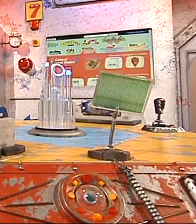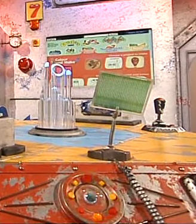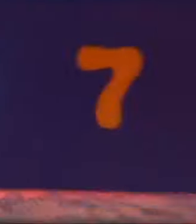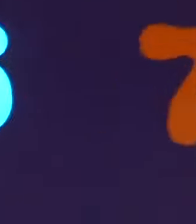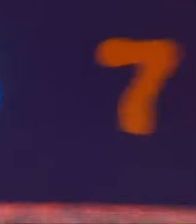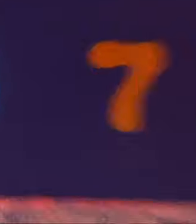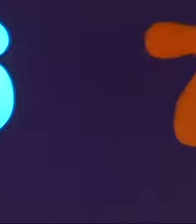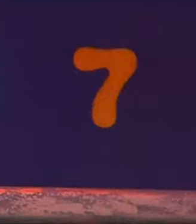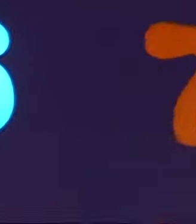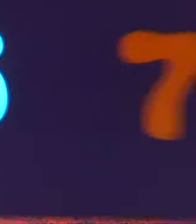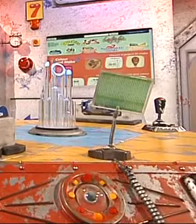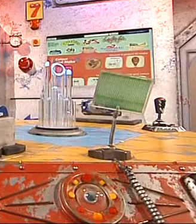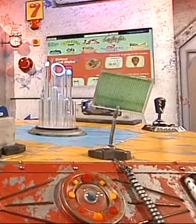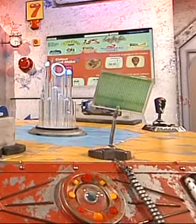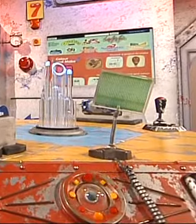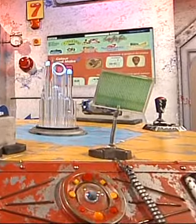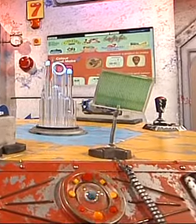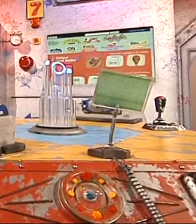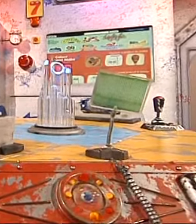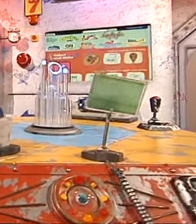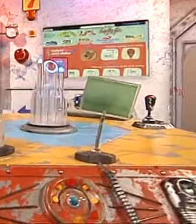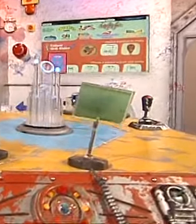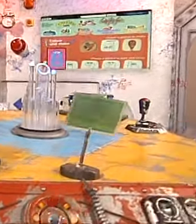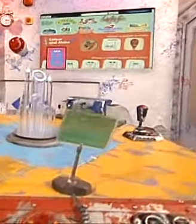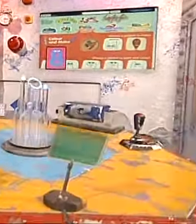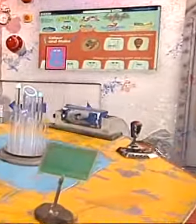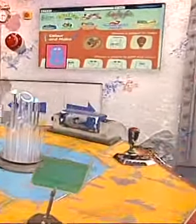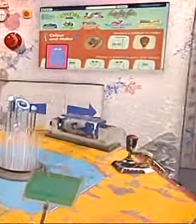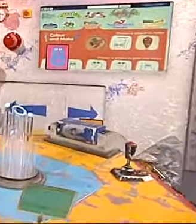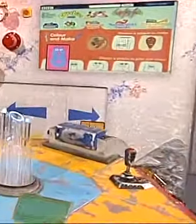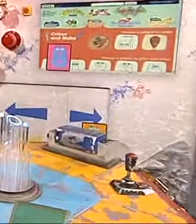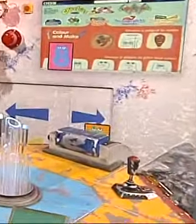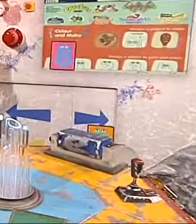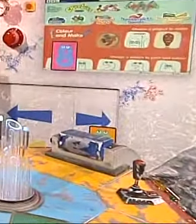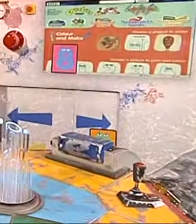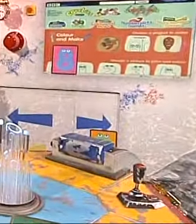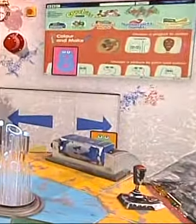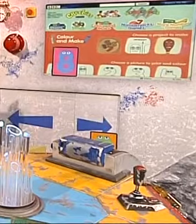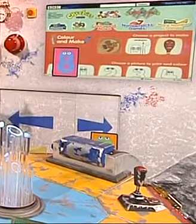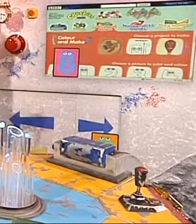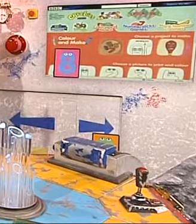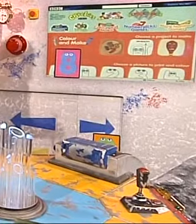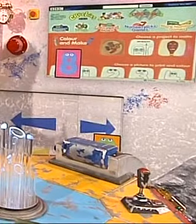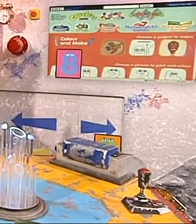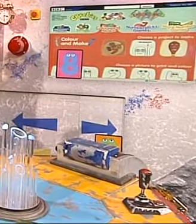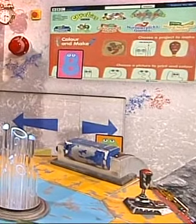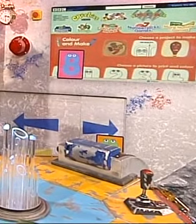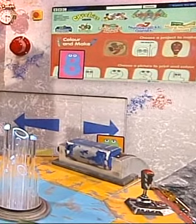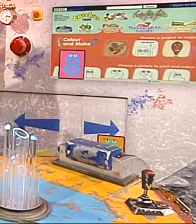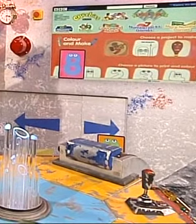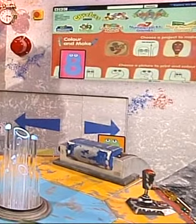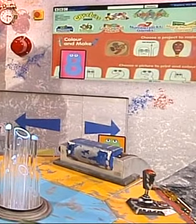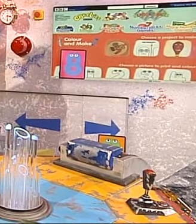It's the number six. Number six. Oh, look. It's right here next to me. Let's look behind the number six and see what we've got.